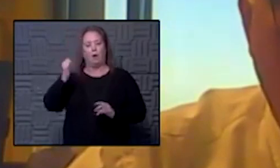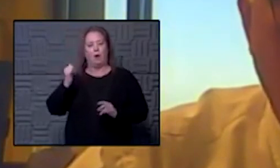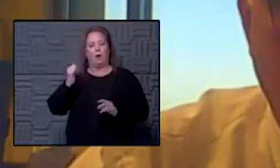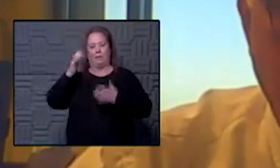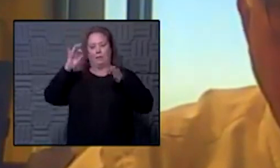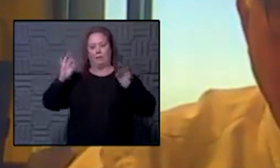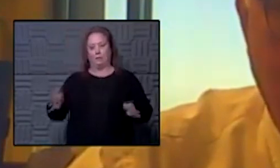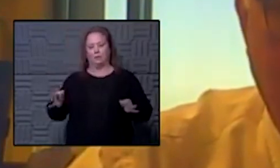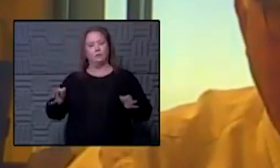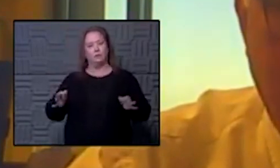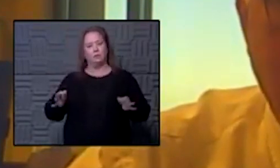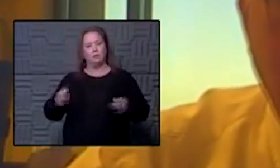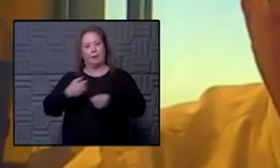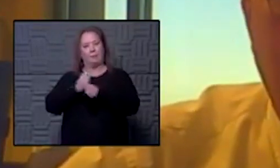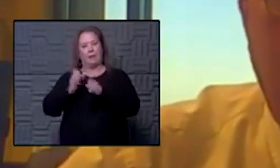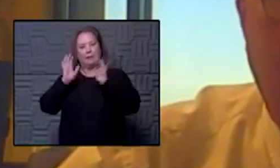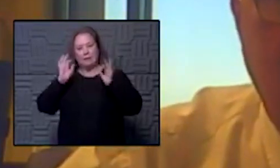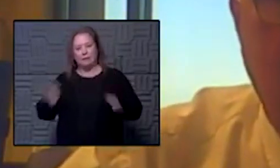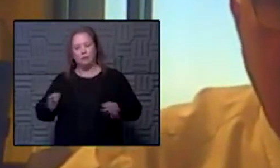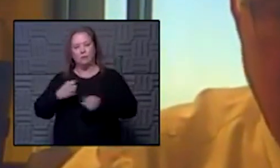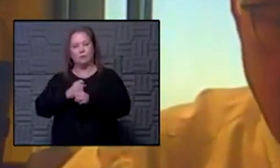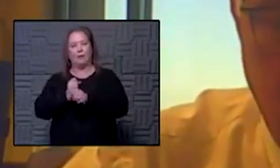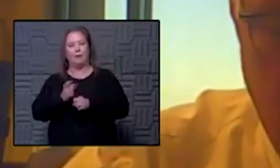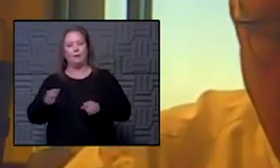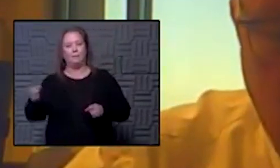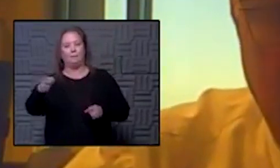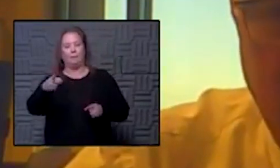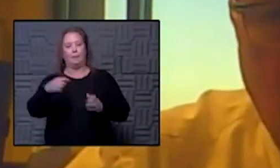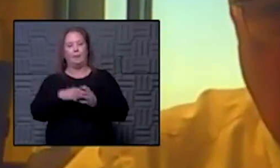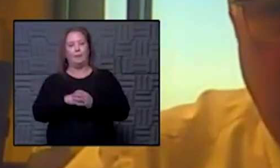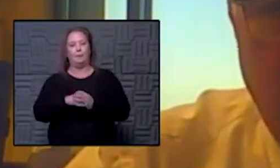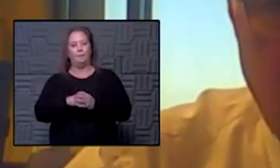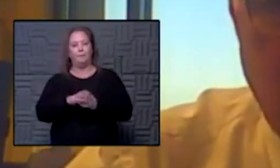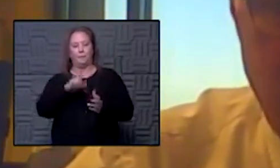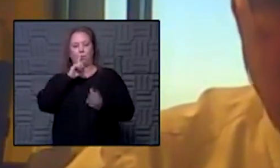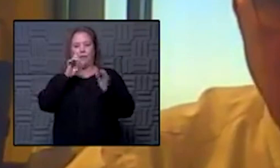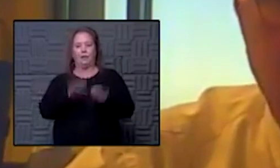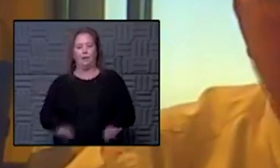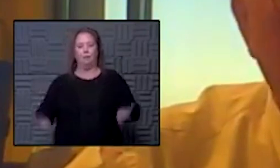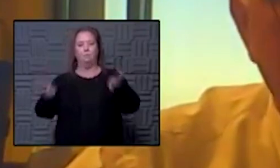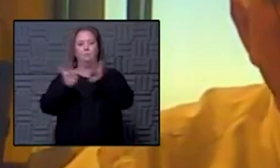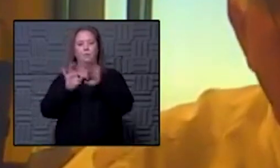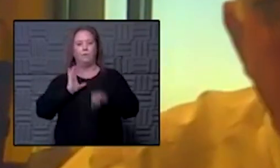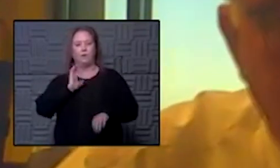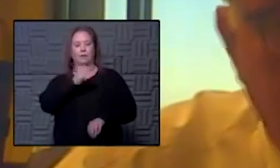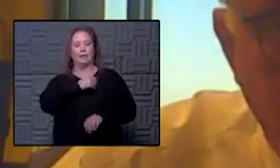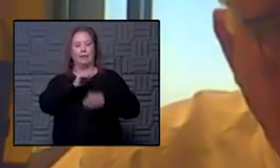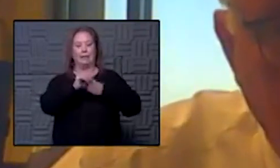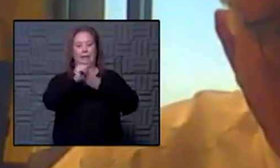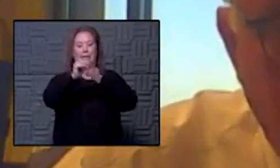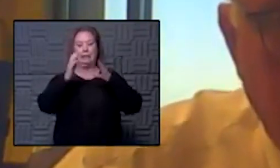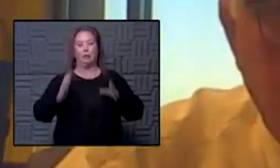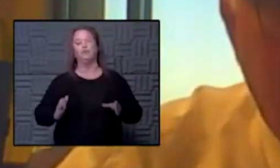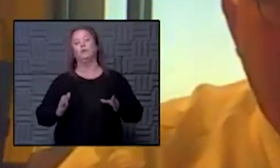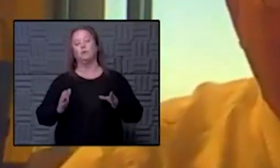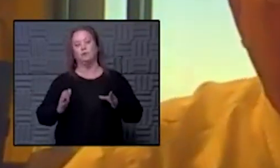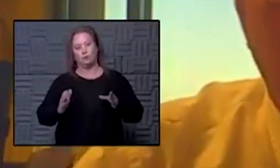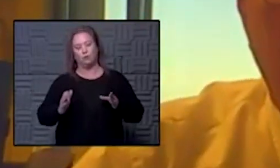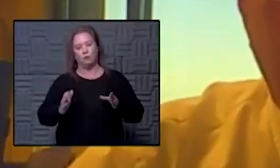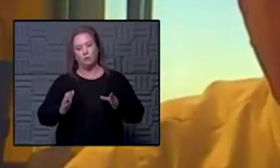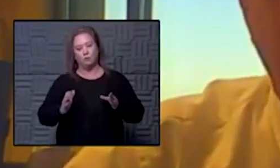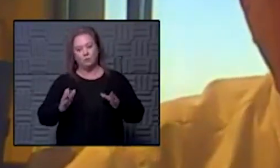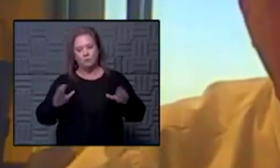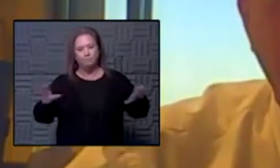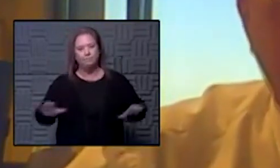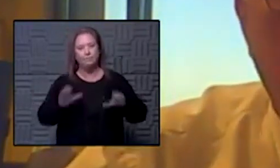decisions are the decisions being made and i think it's really important for those of us for leaders to lead during this time